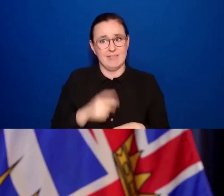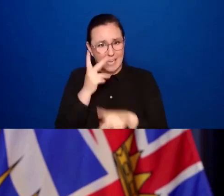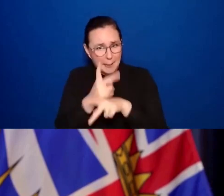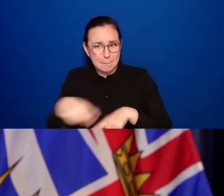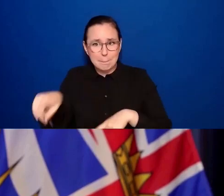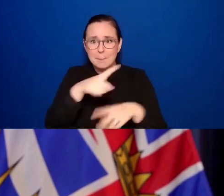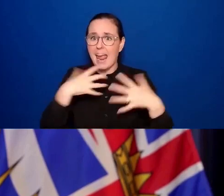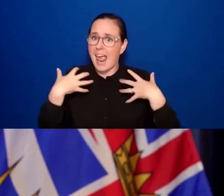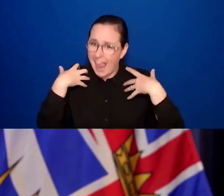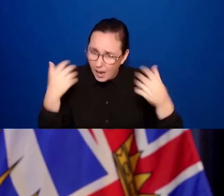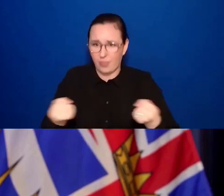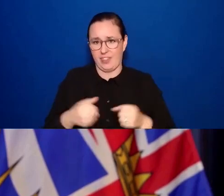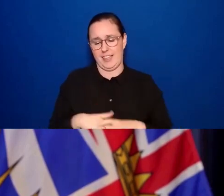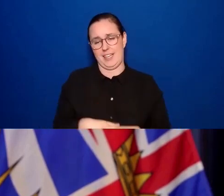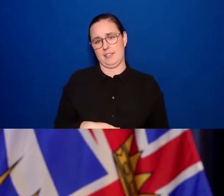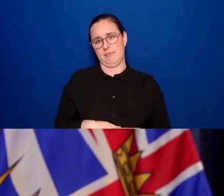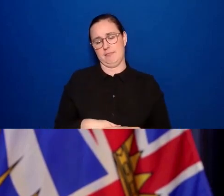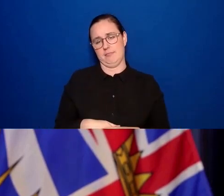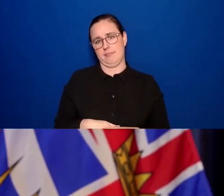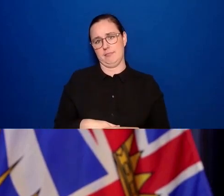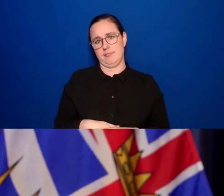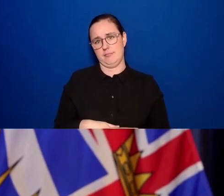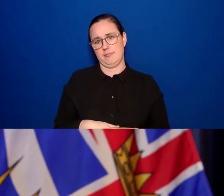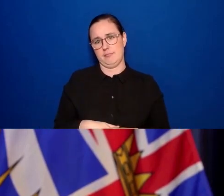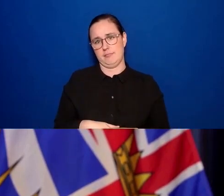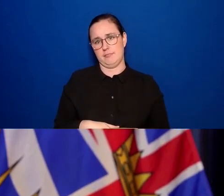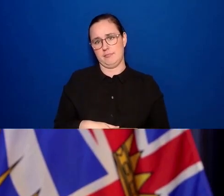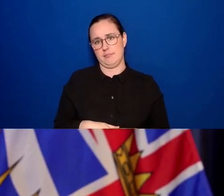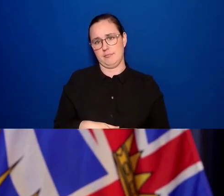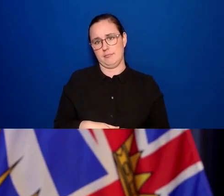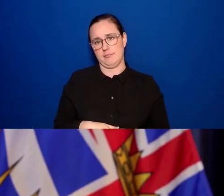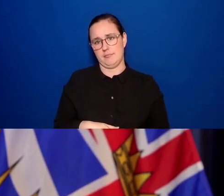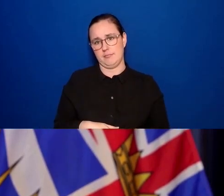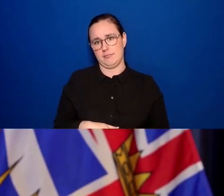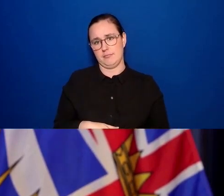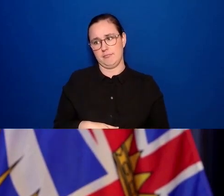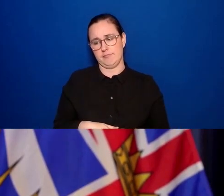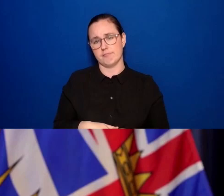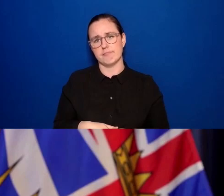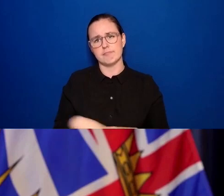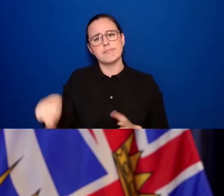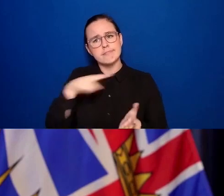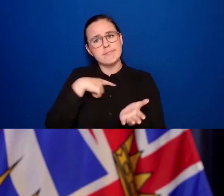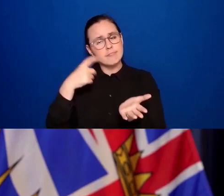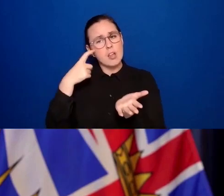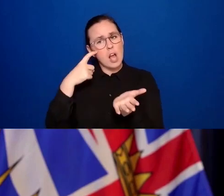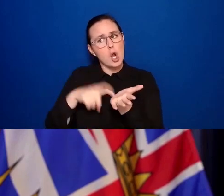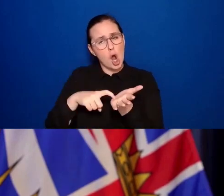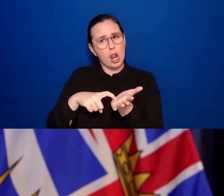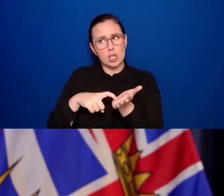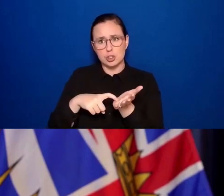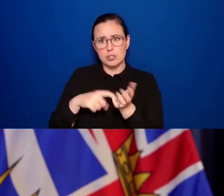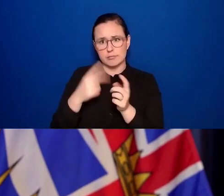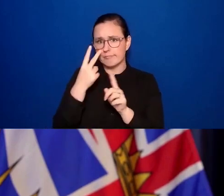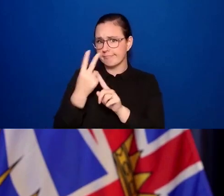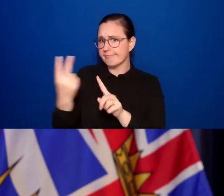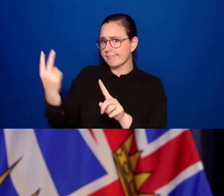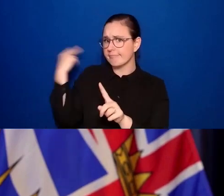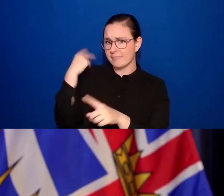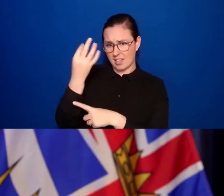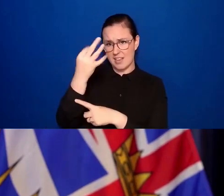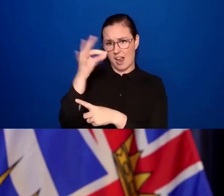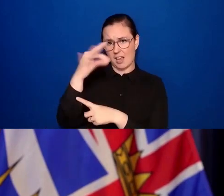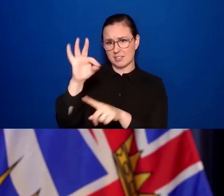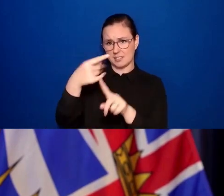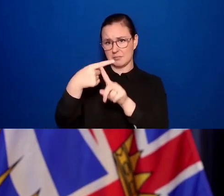to recognize that after all we've been through in the last many months, including one launching the most remarkable and effective vaccination effort